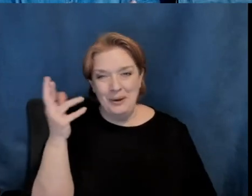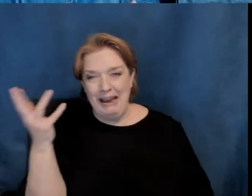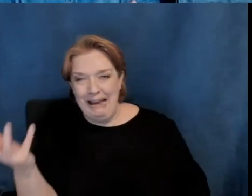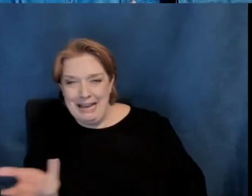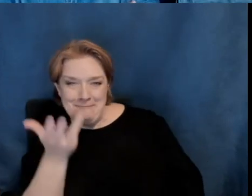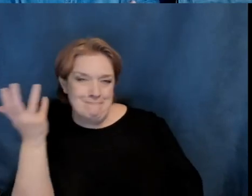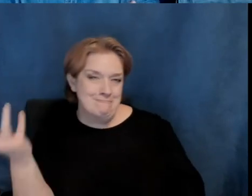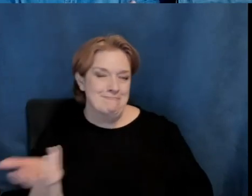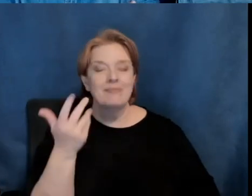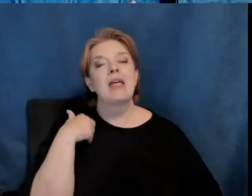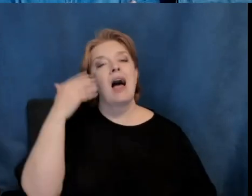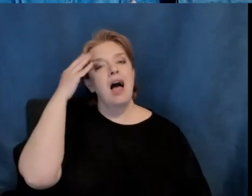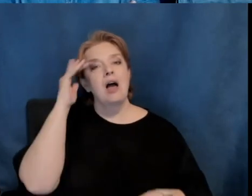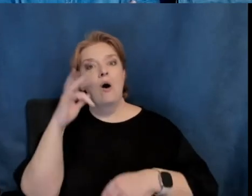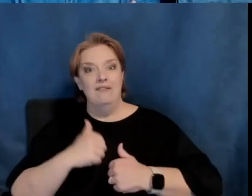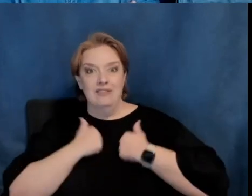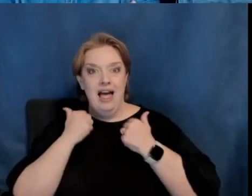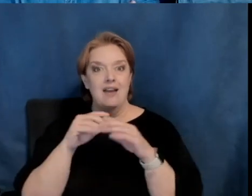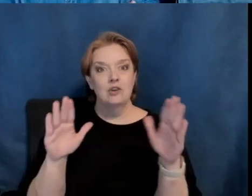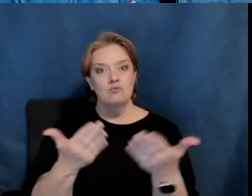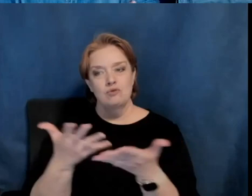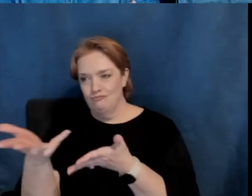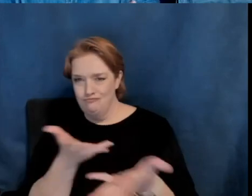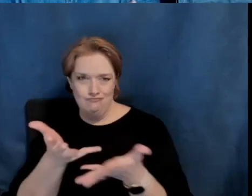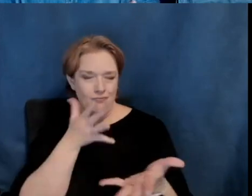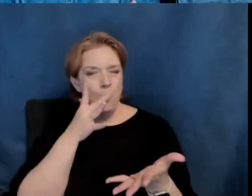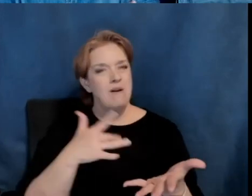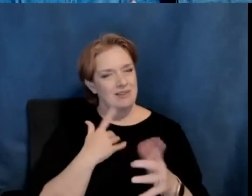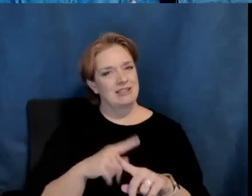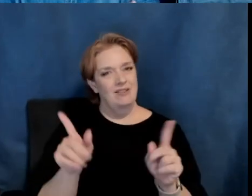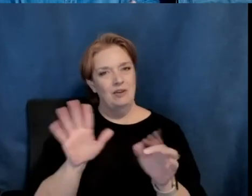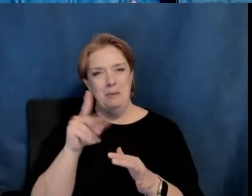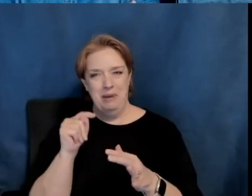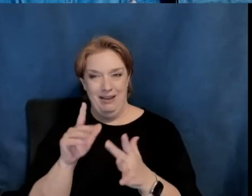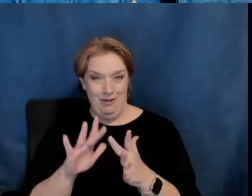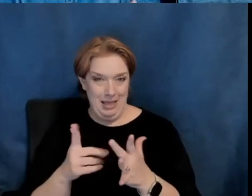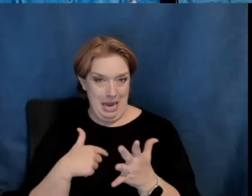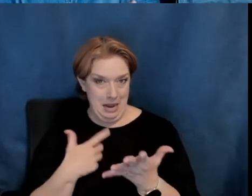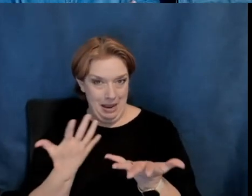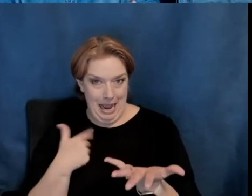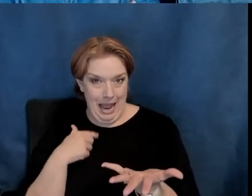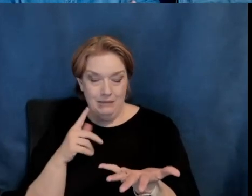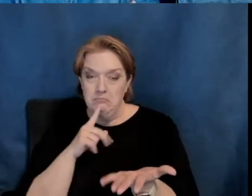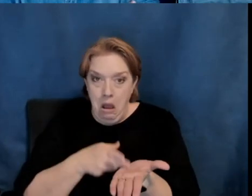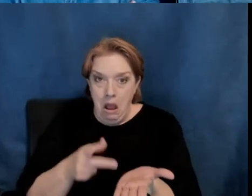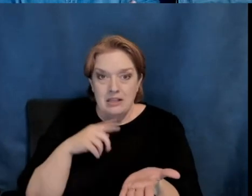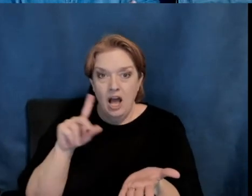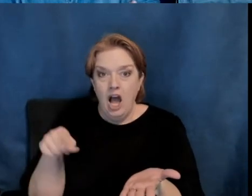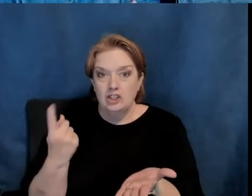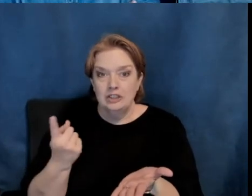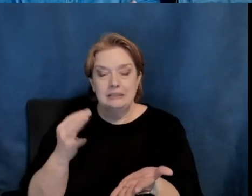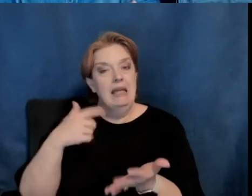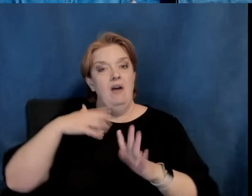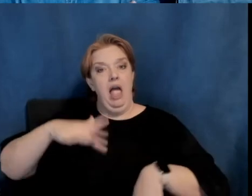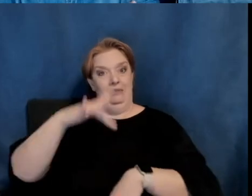know I, it's different if I was live in a room, but I, I do just start looking around if I haven't physically